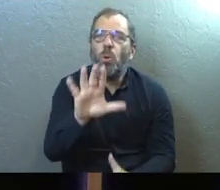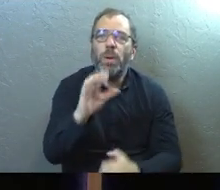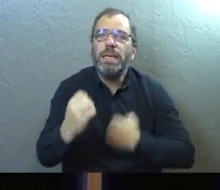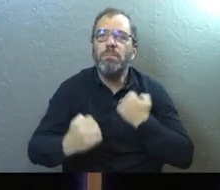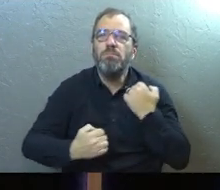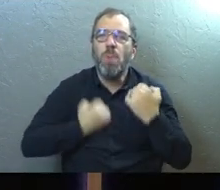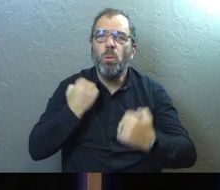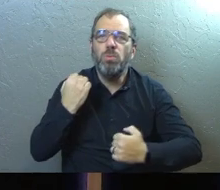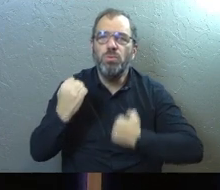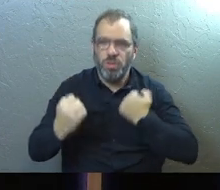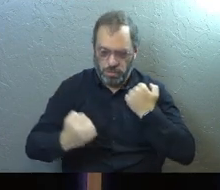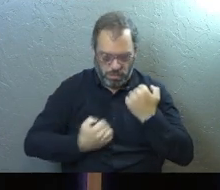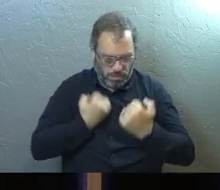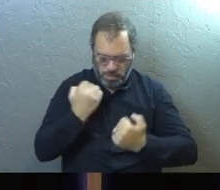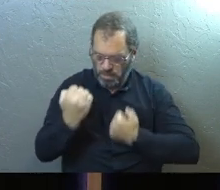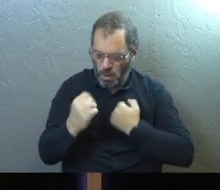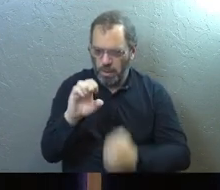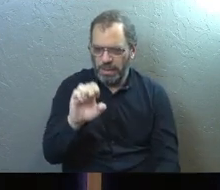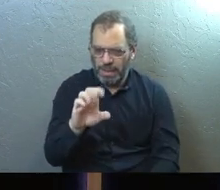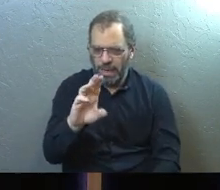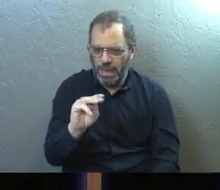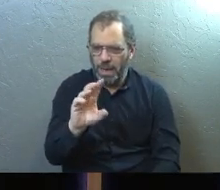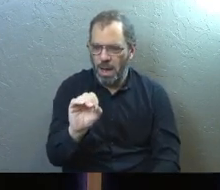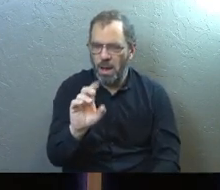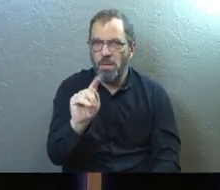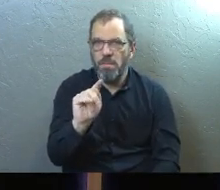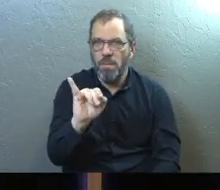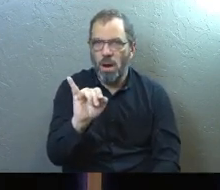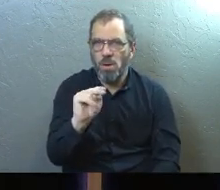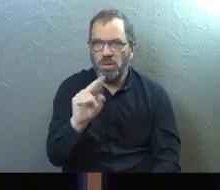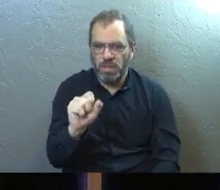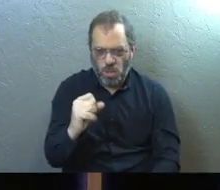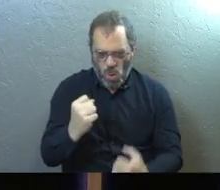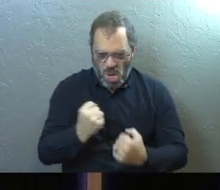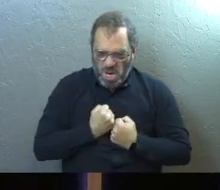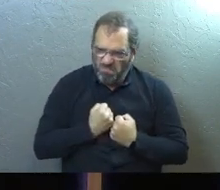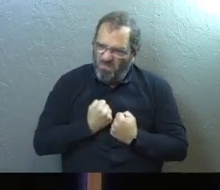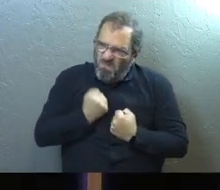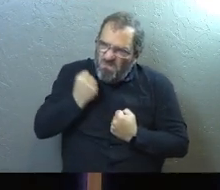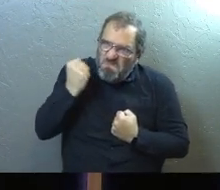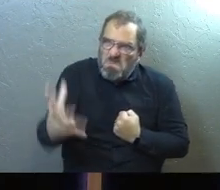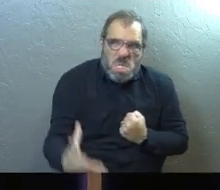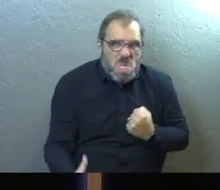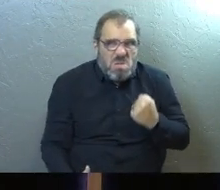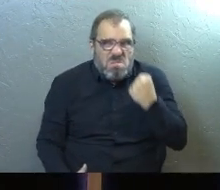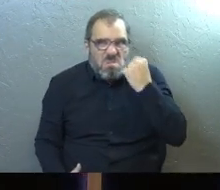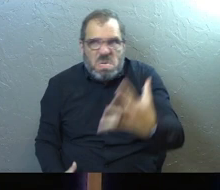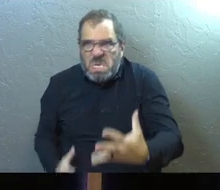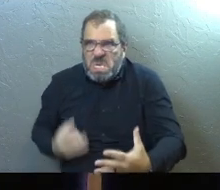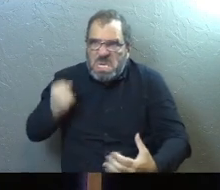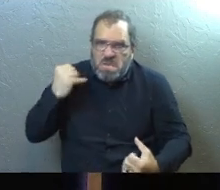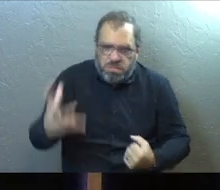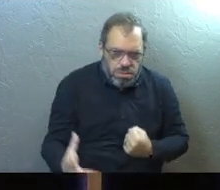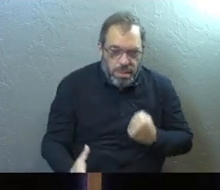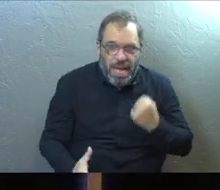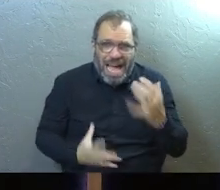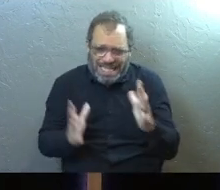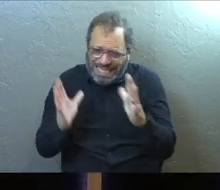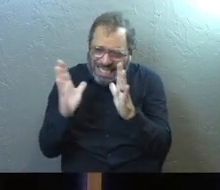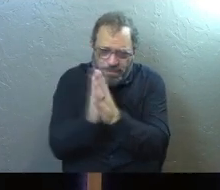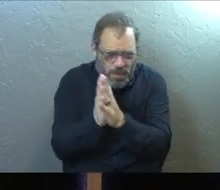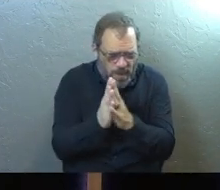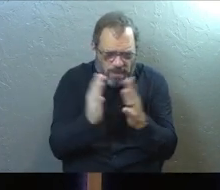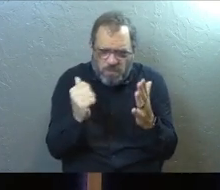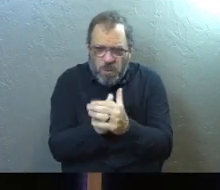our emotion. We are getting it out. And some of us have gone to pray